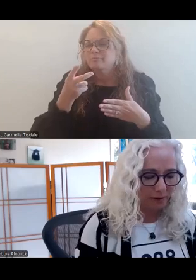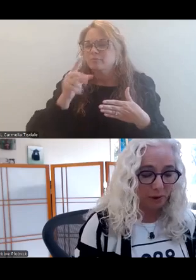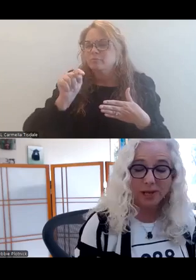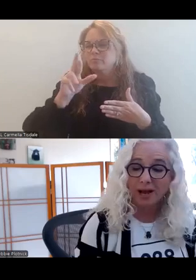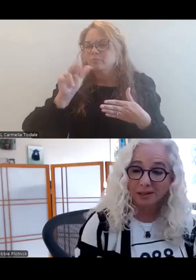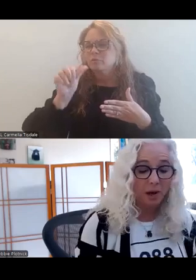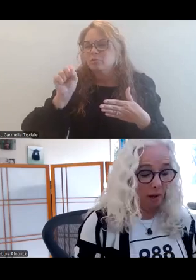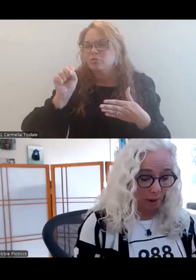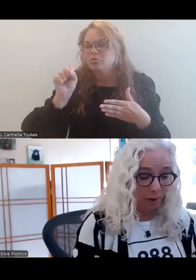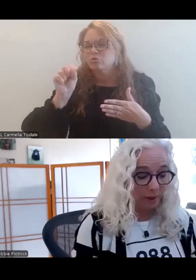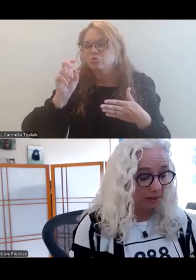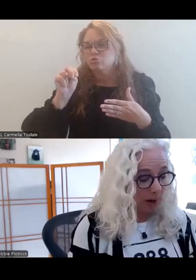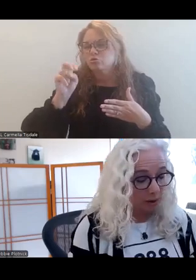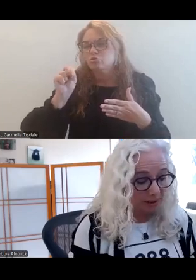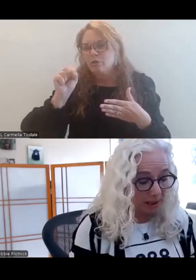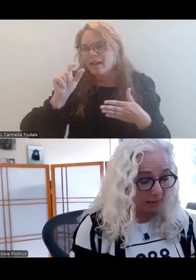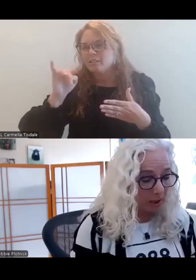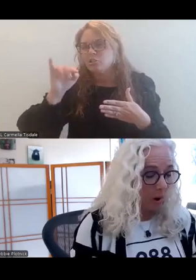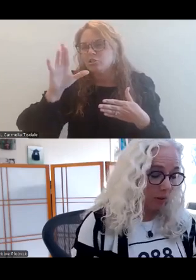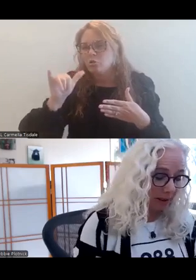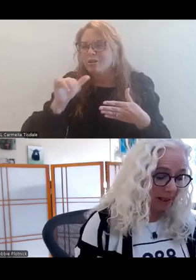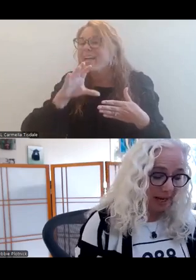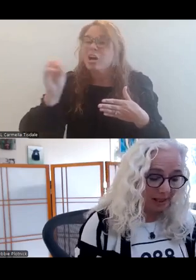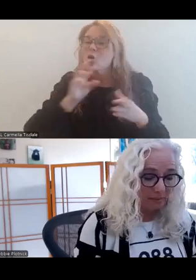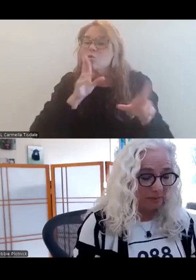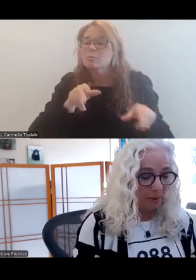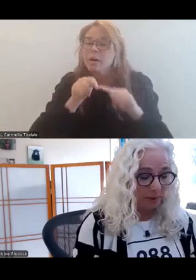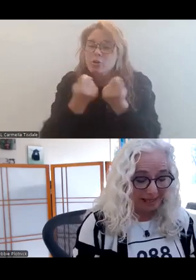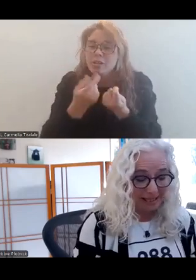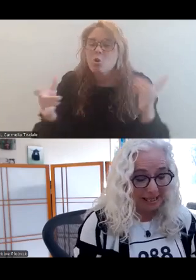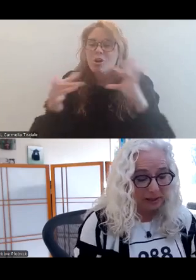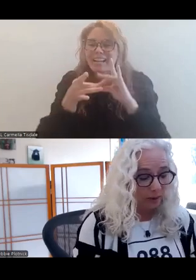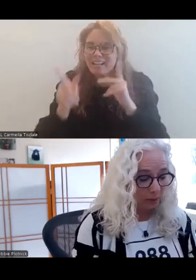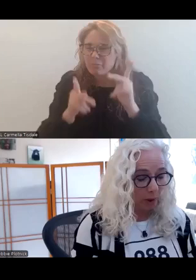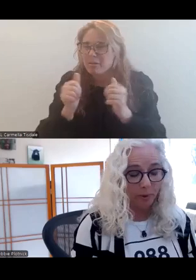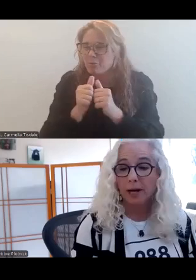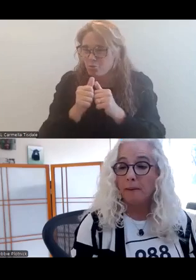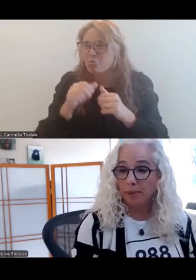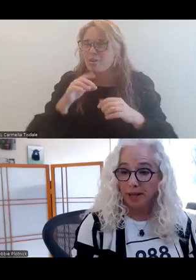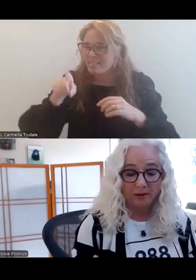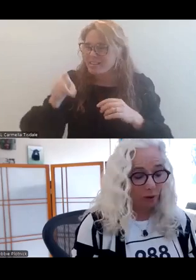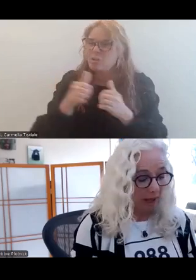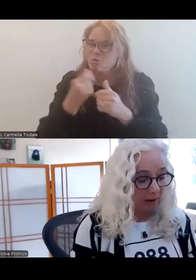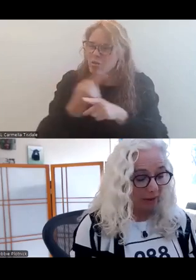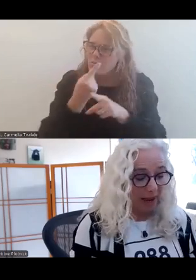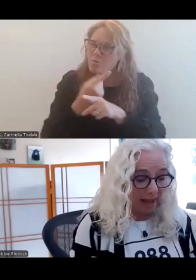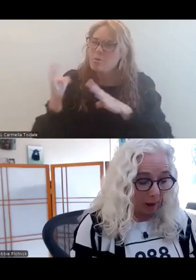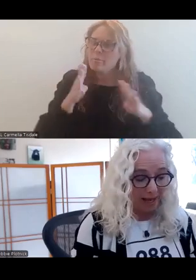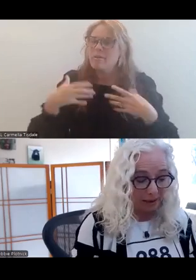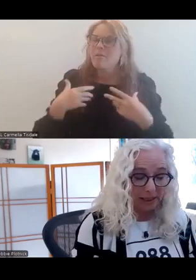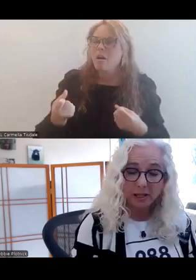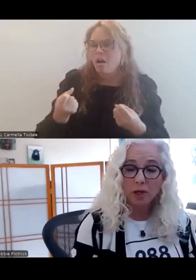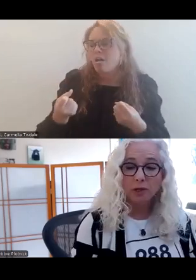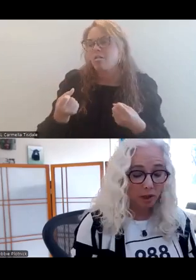police officers, as in co-responder teams, or in connecting people in need with appropriate behavioral health,